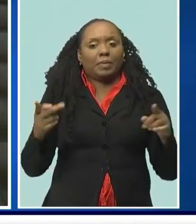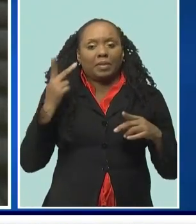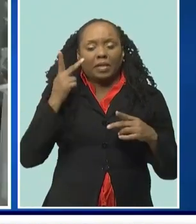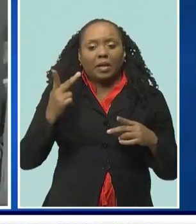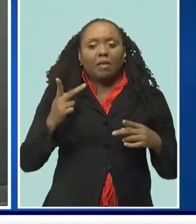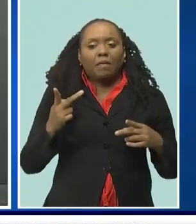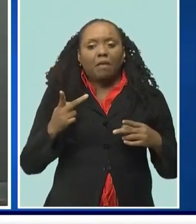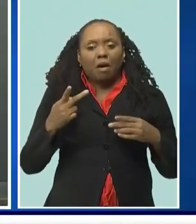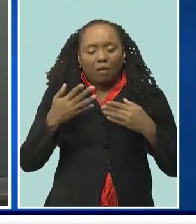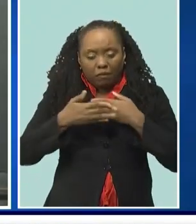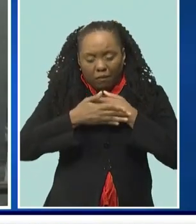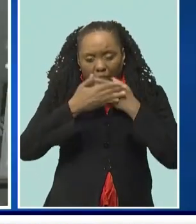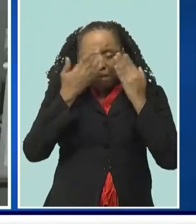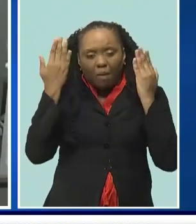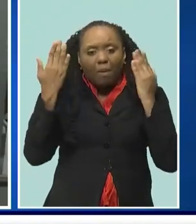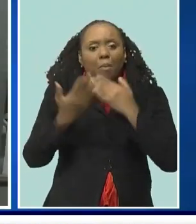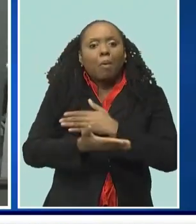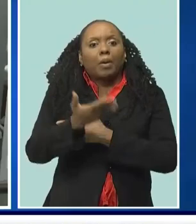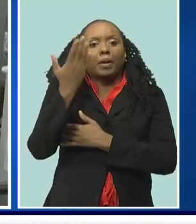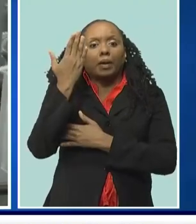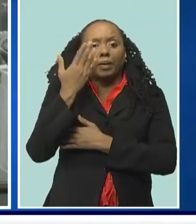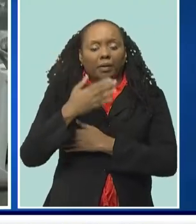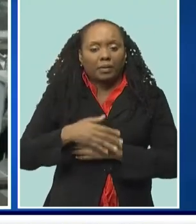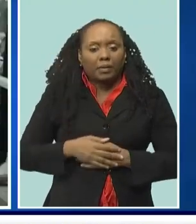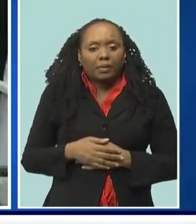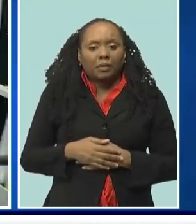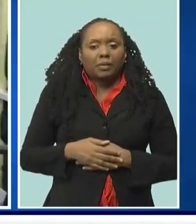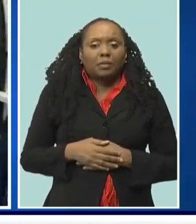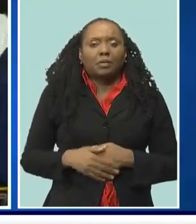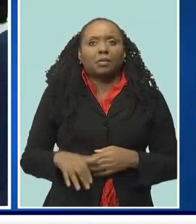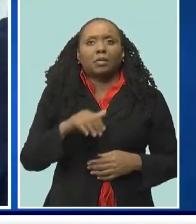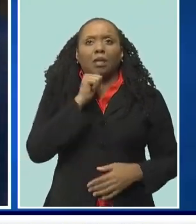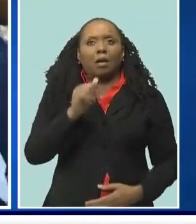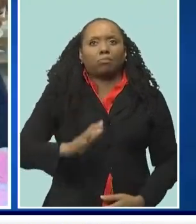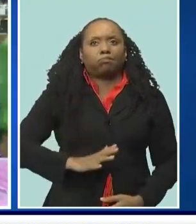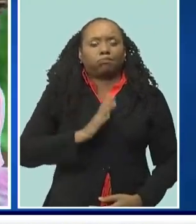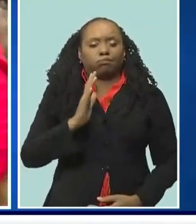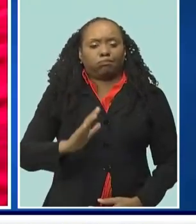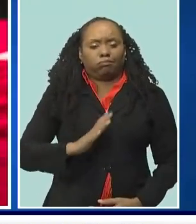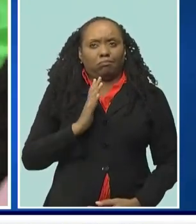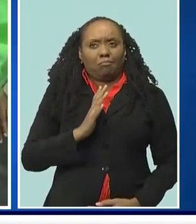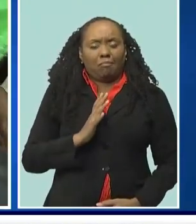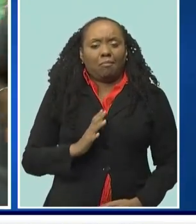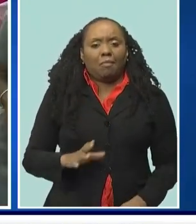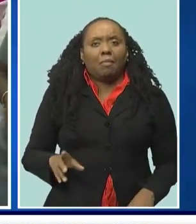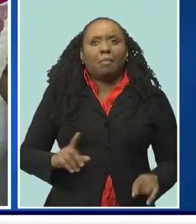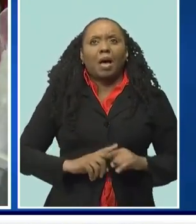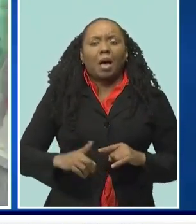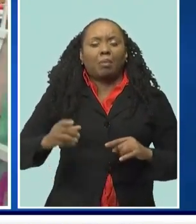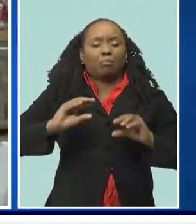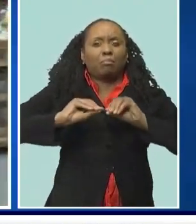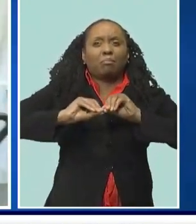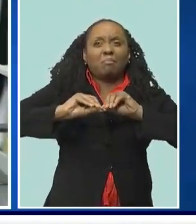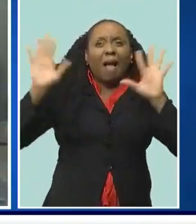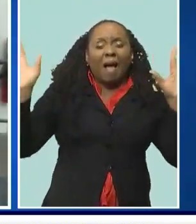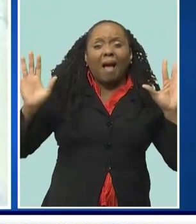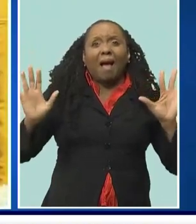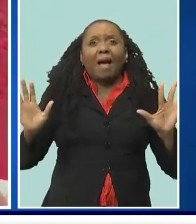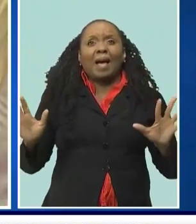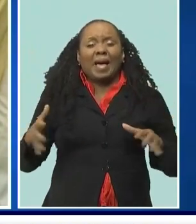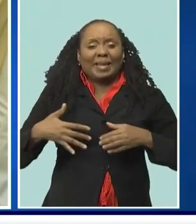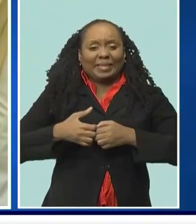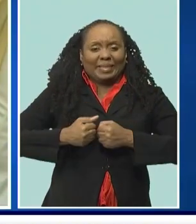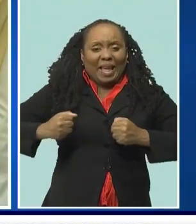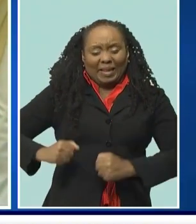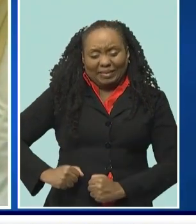Where, obviously, it's a lot more casual. It's not as structured, but equally, it's fluorescent spandex. It's